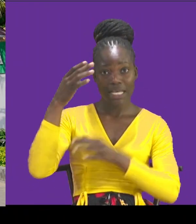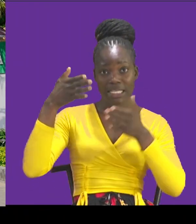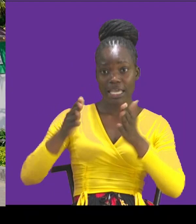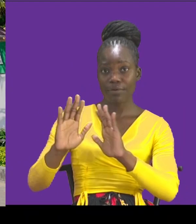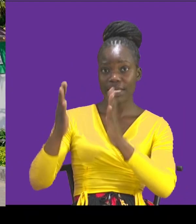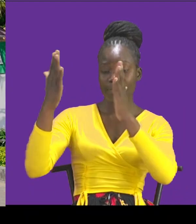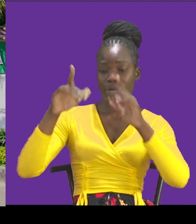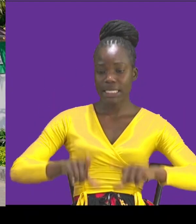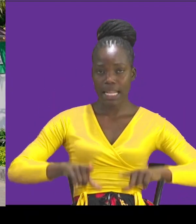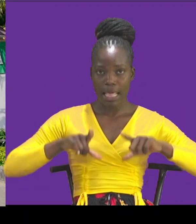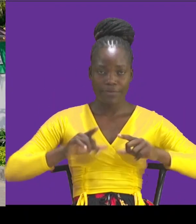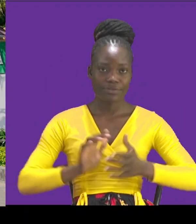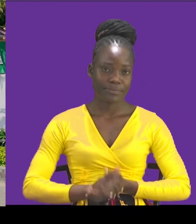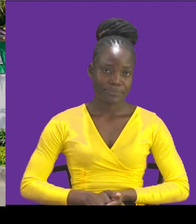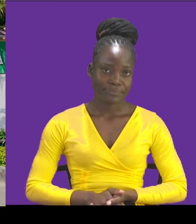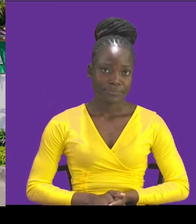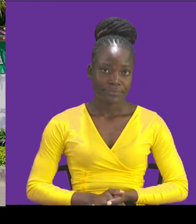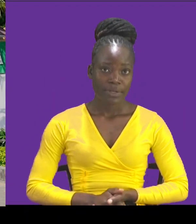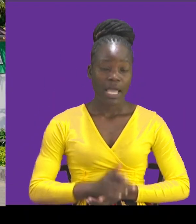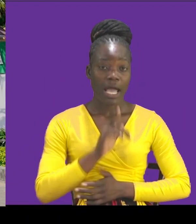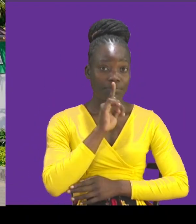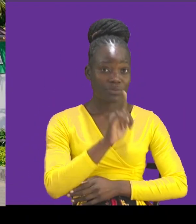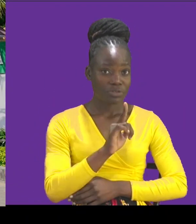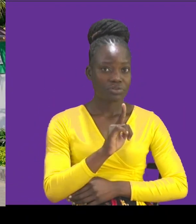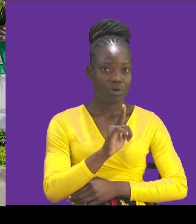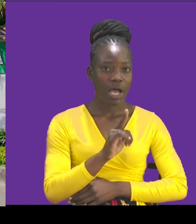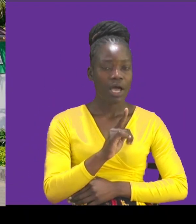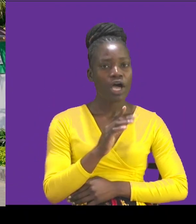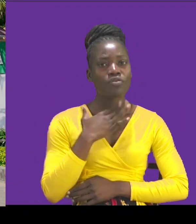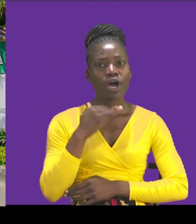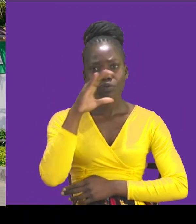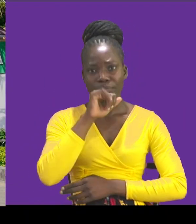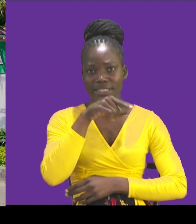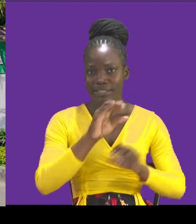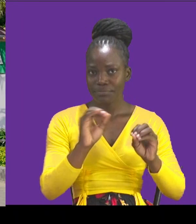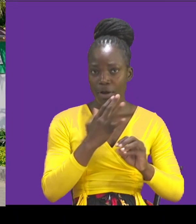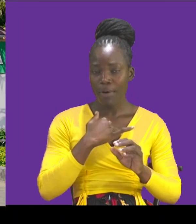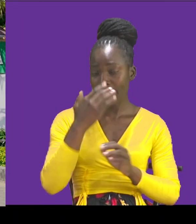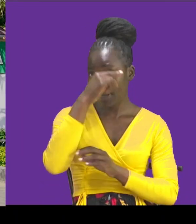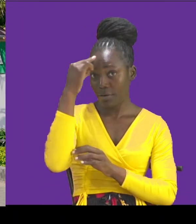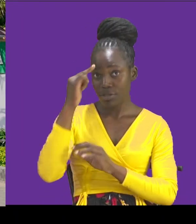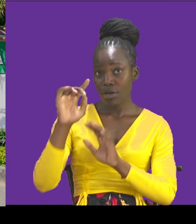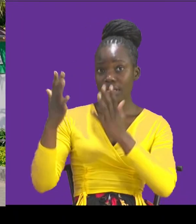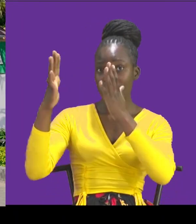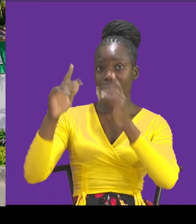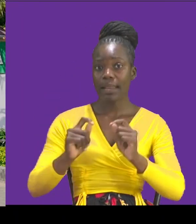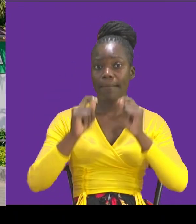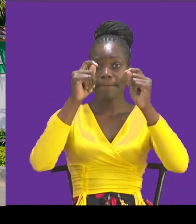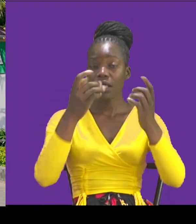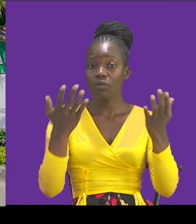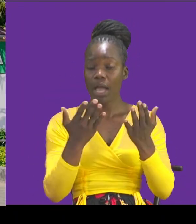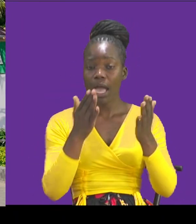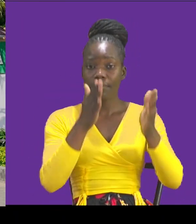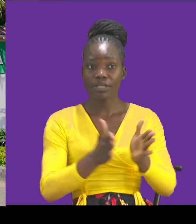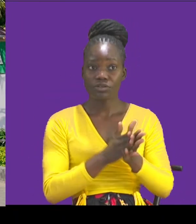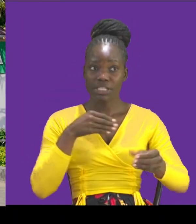lives. I'm sure you know what you will miss this as we are celebrating talents among persons with disabilities. It